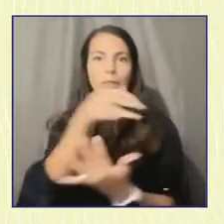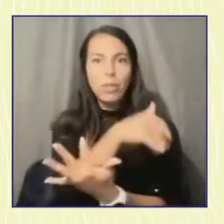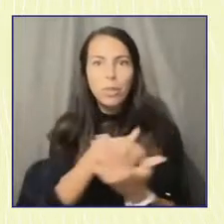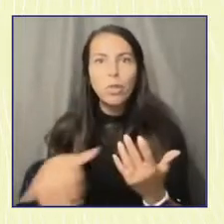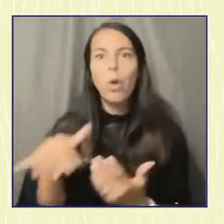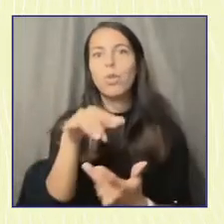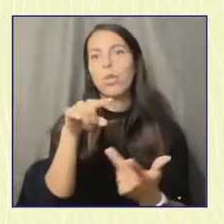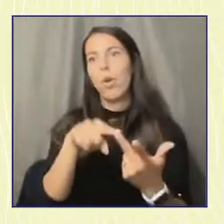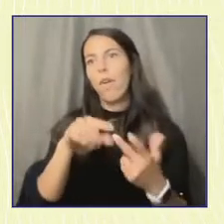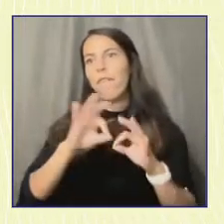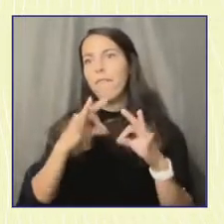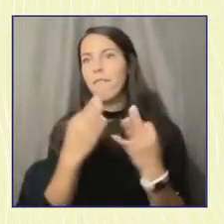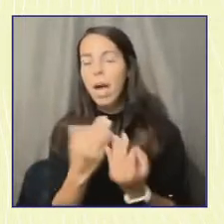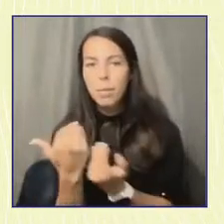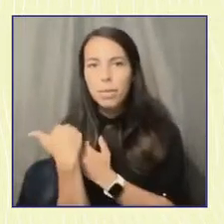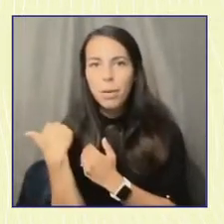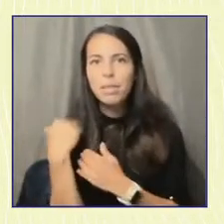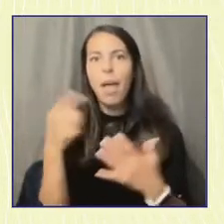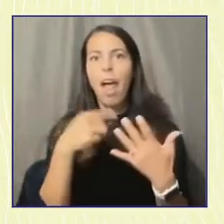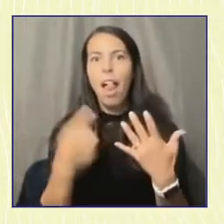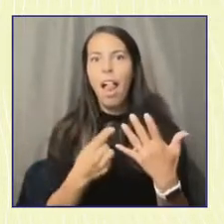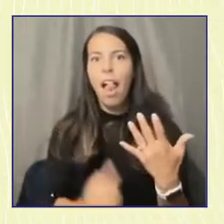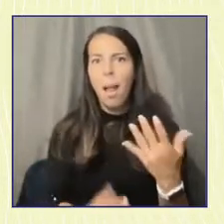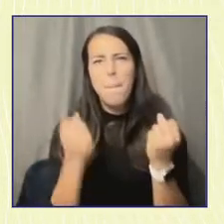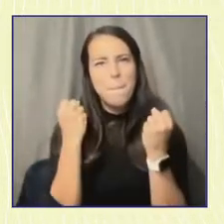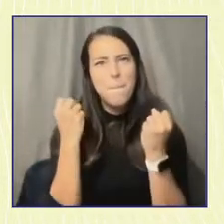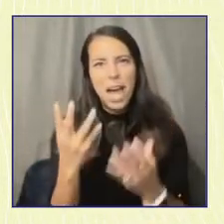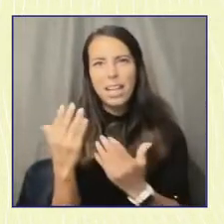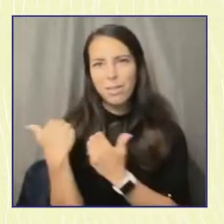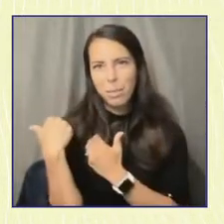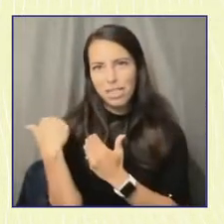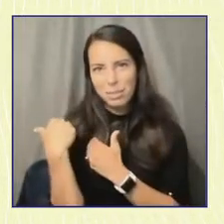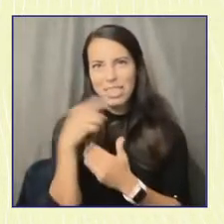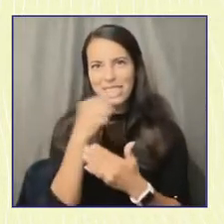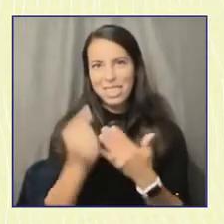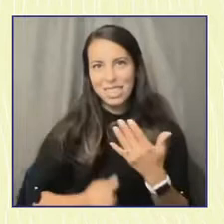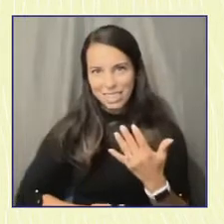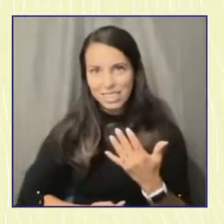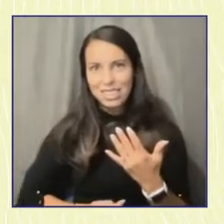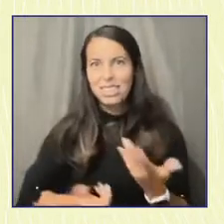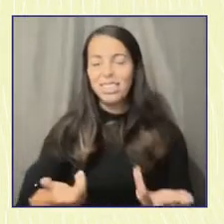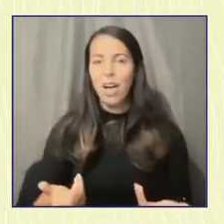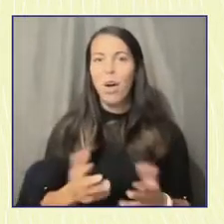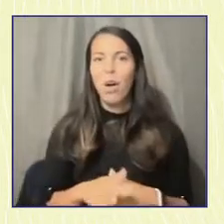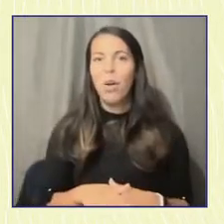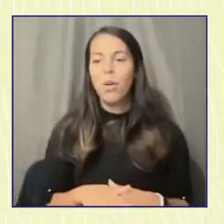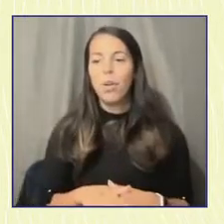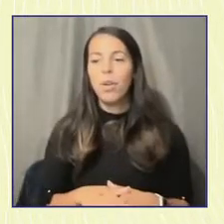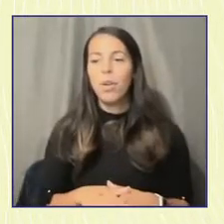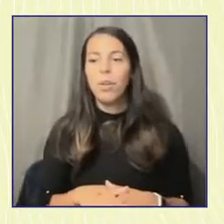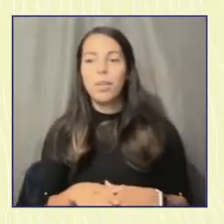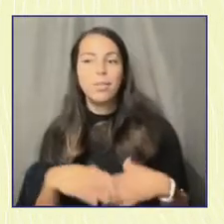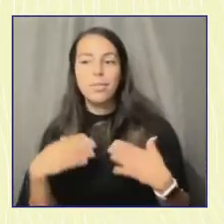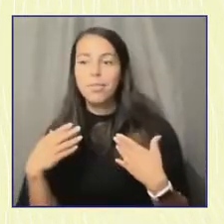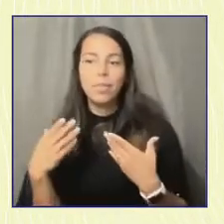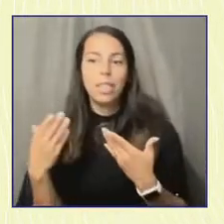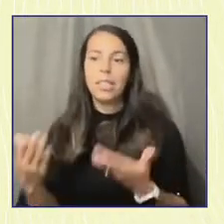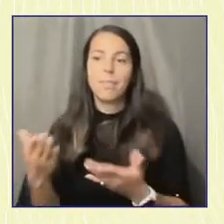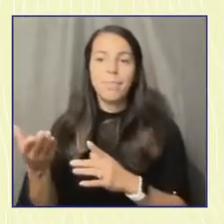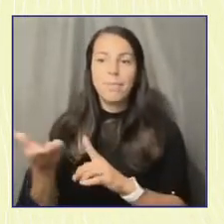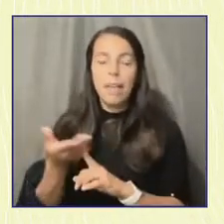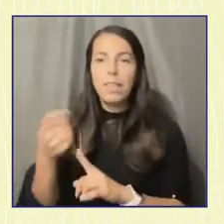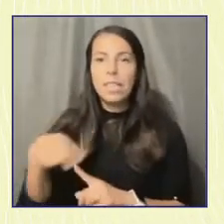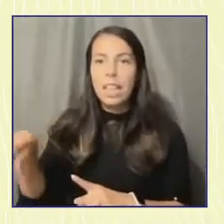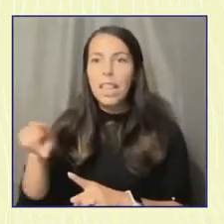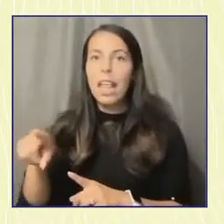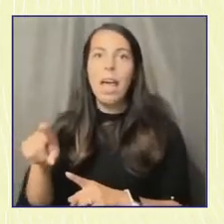on. And so bringing on young people's that they can have the same kind of commitment and, you know, maybe even make the same types of contributions that